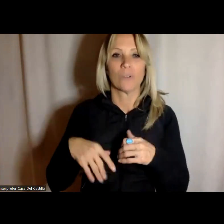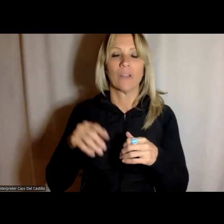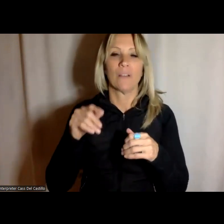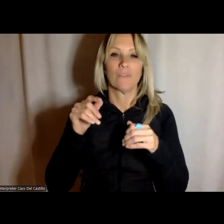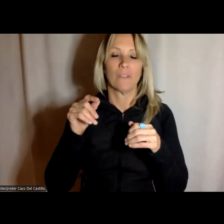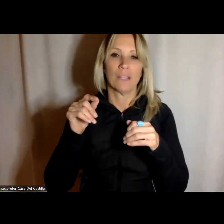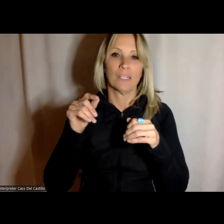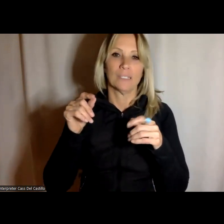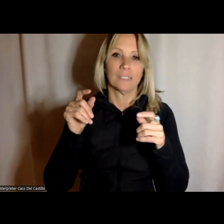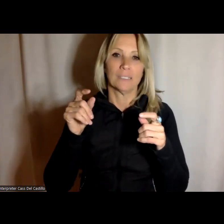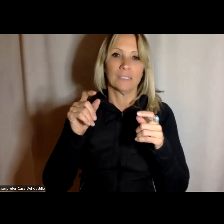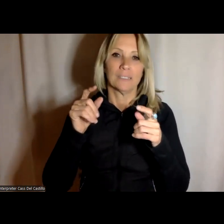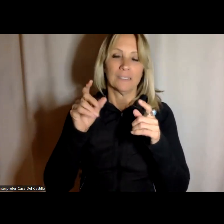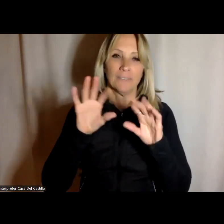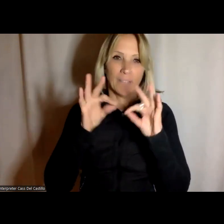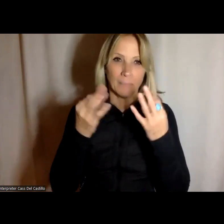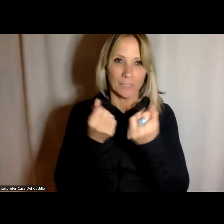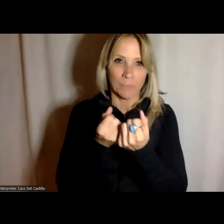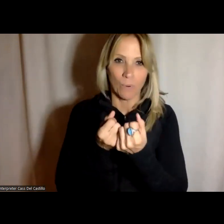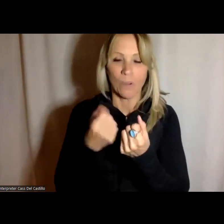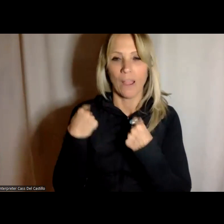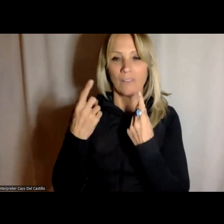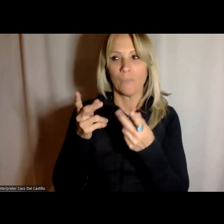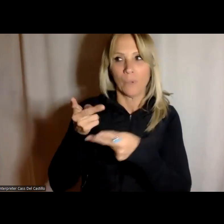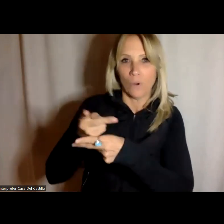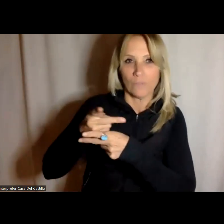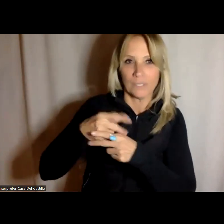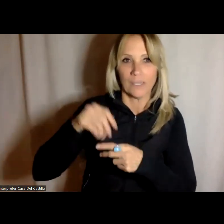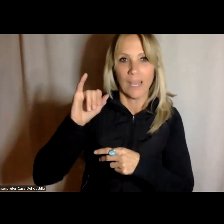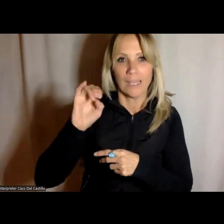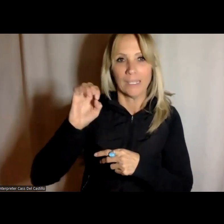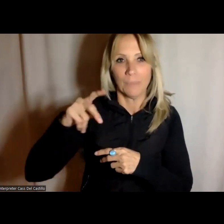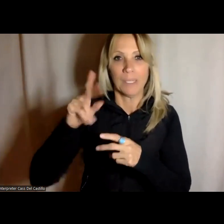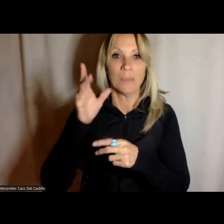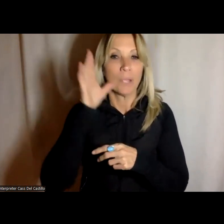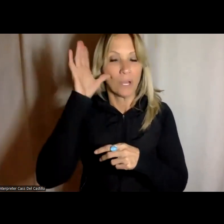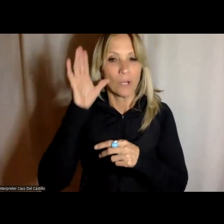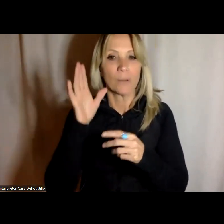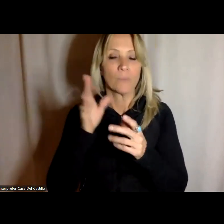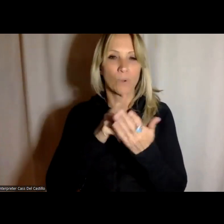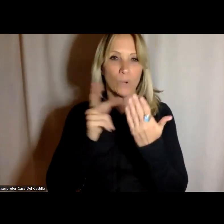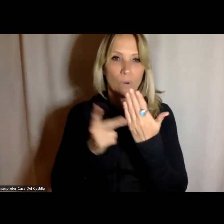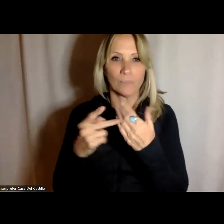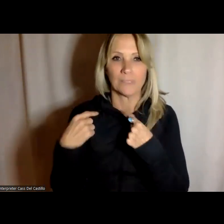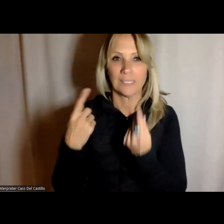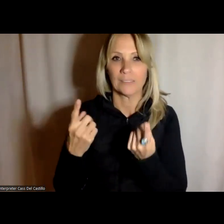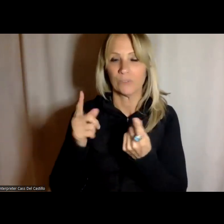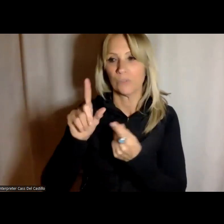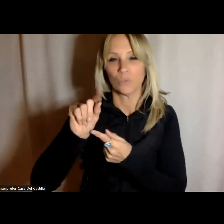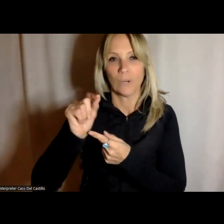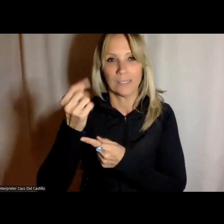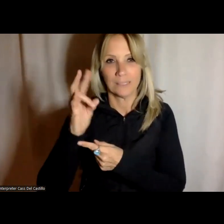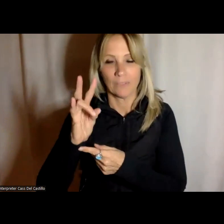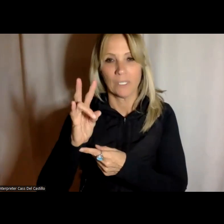overseeing our um iep parent partner program since i think 2017 when we started it